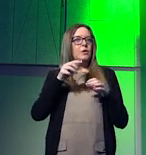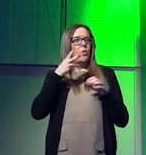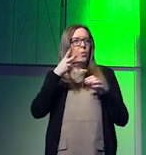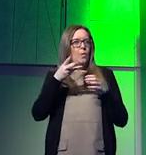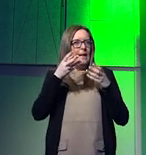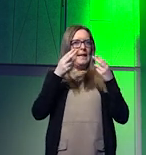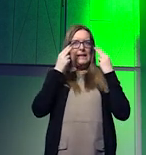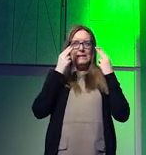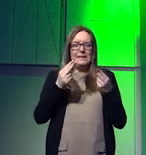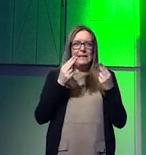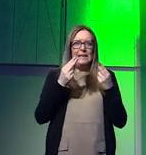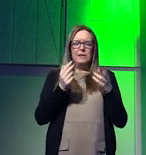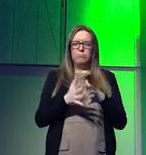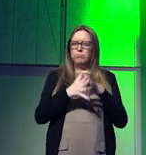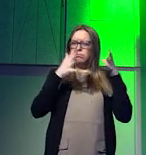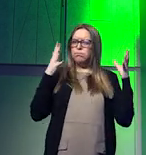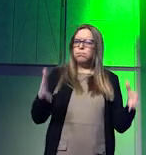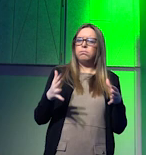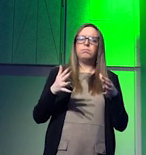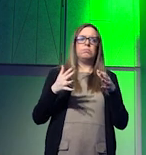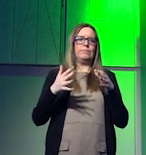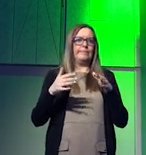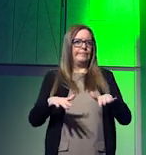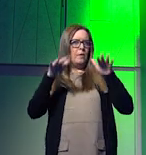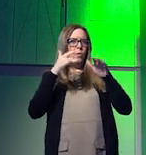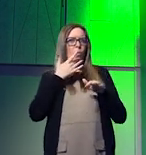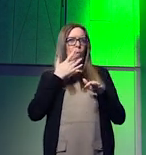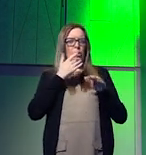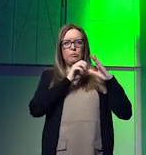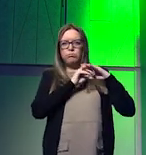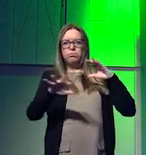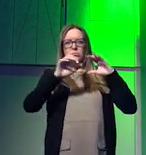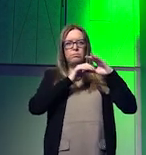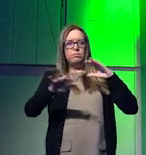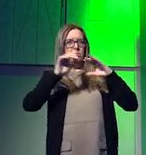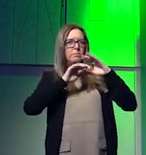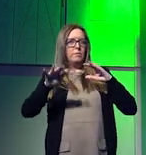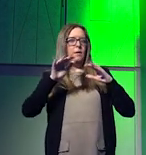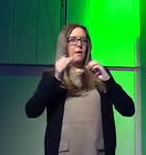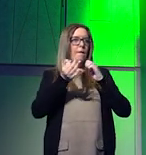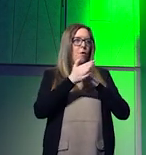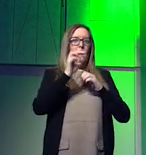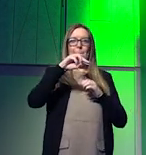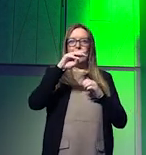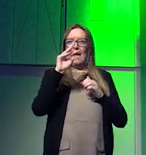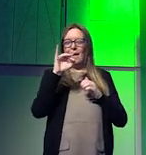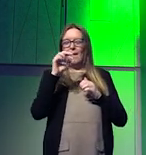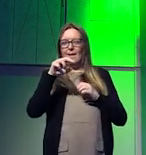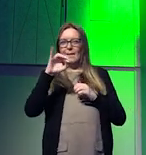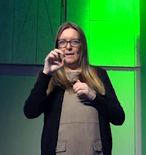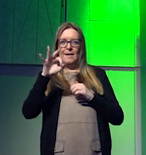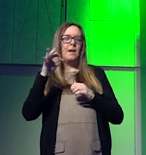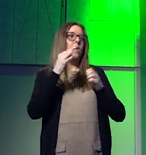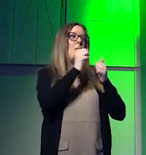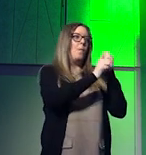need vast quantities of water in order to support the various types of industrial activities that go into mining into processing